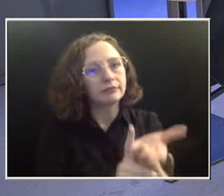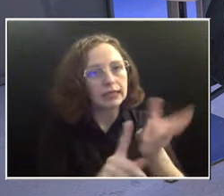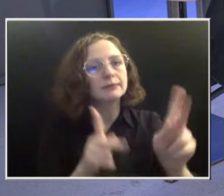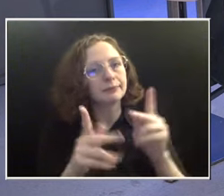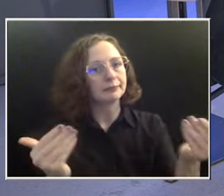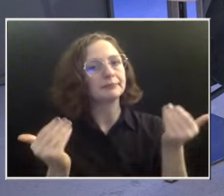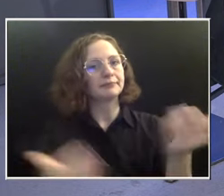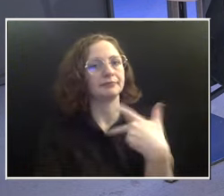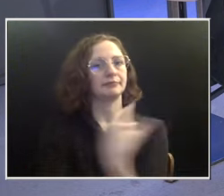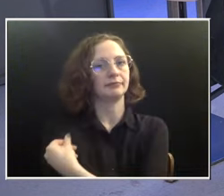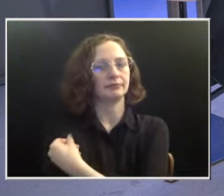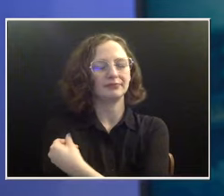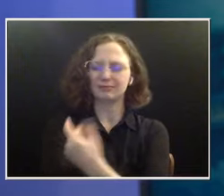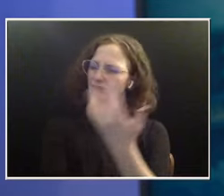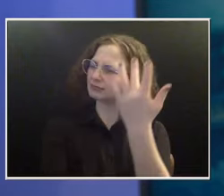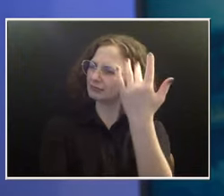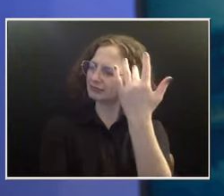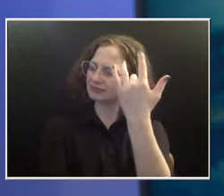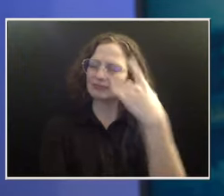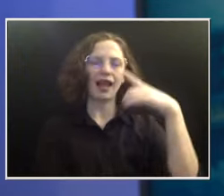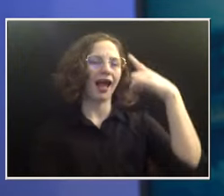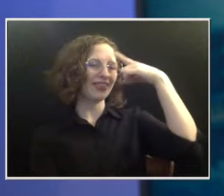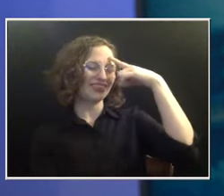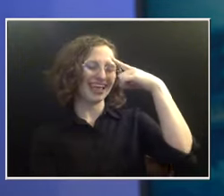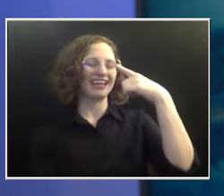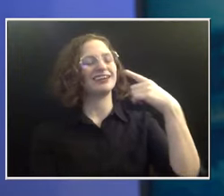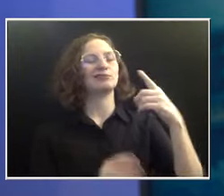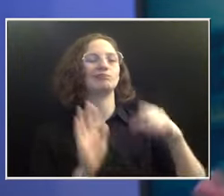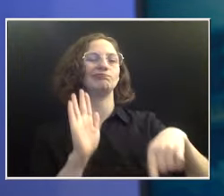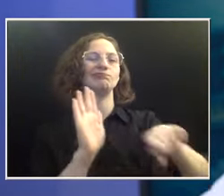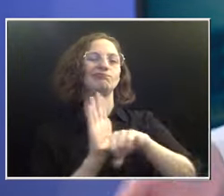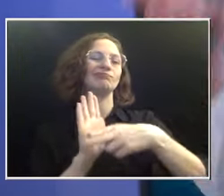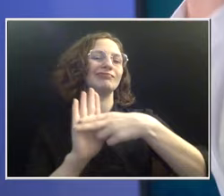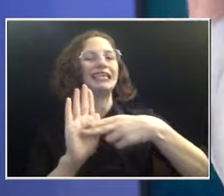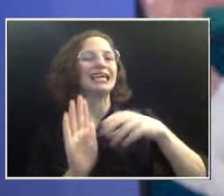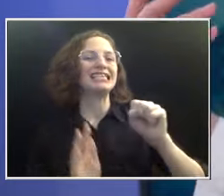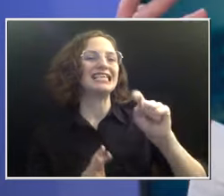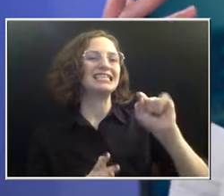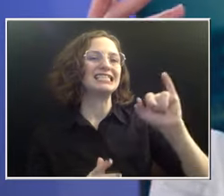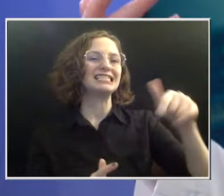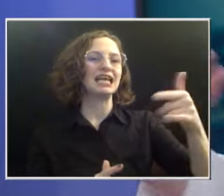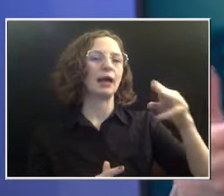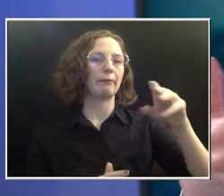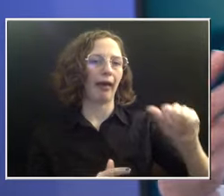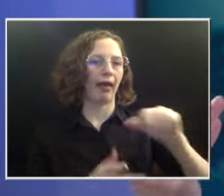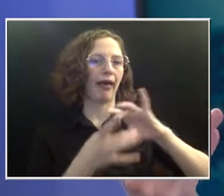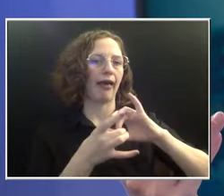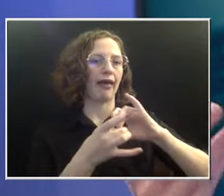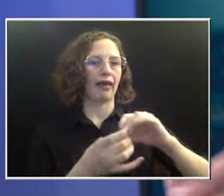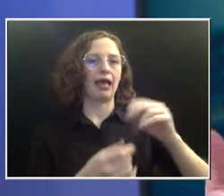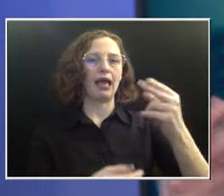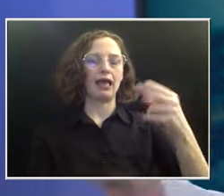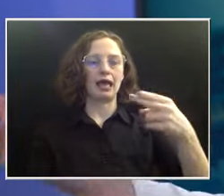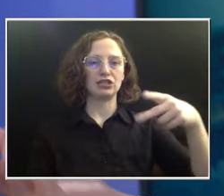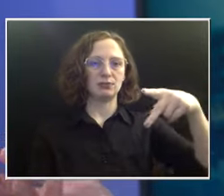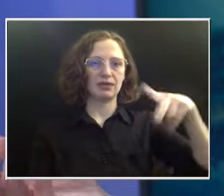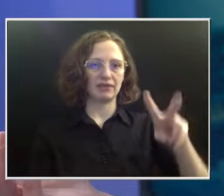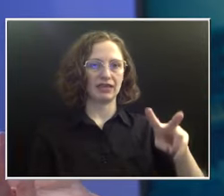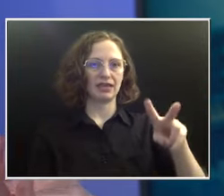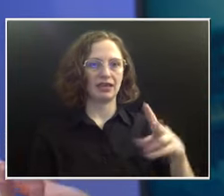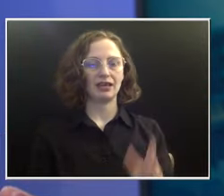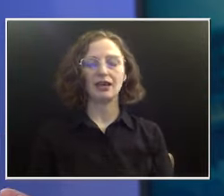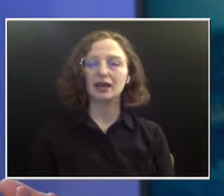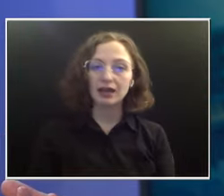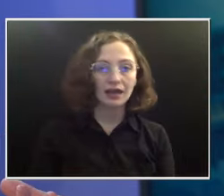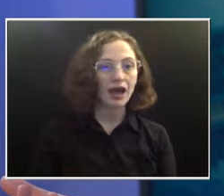around HPV, and I do everything I can to just take that away from everyone. Holy cow, the numbers are greater than